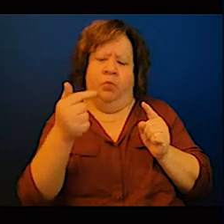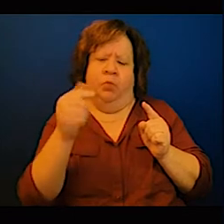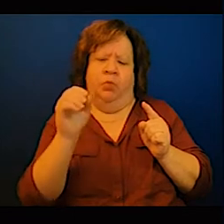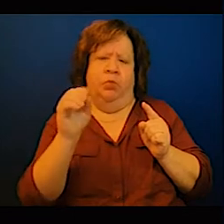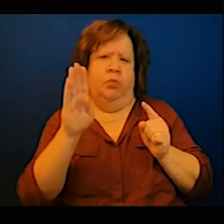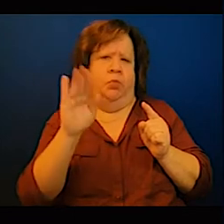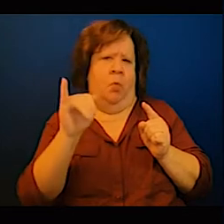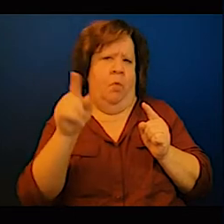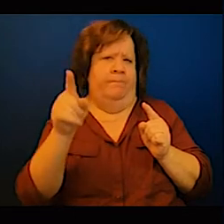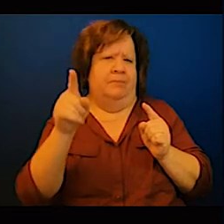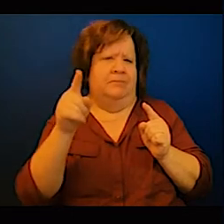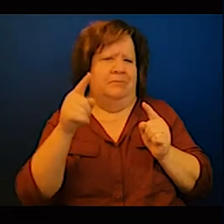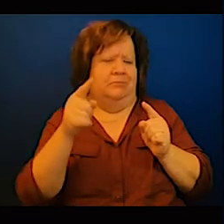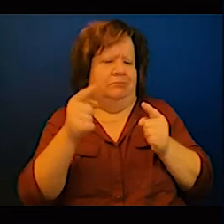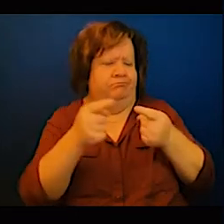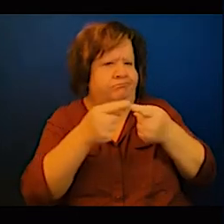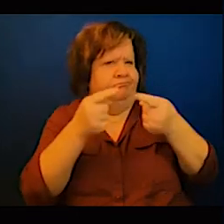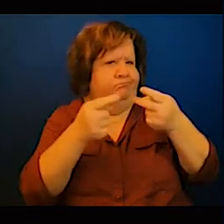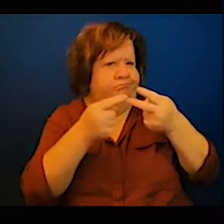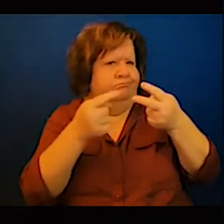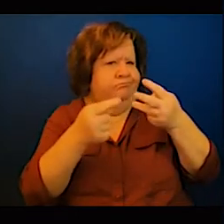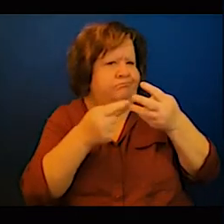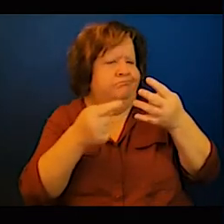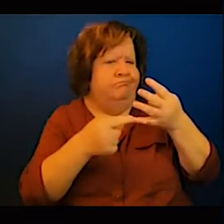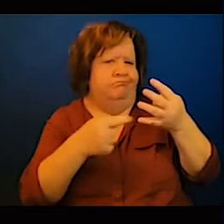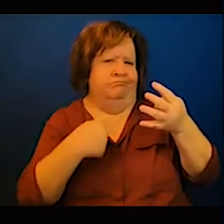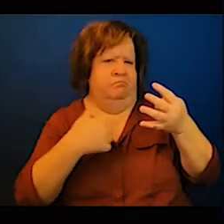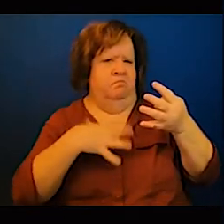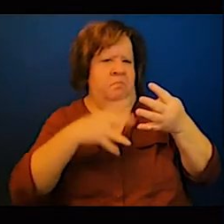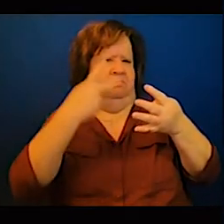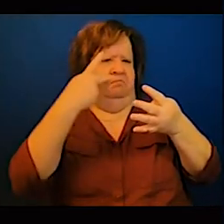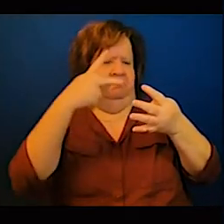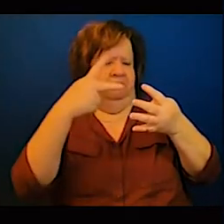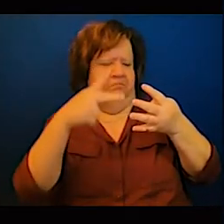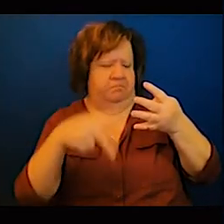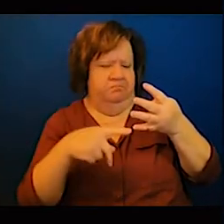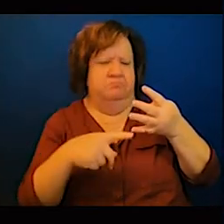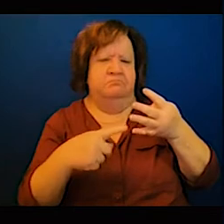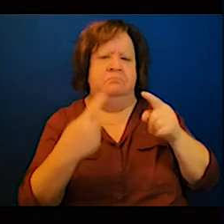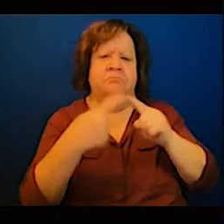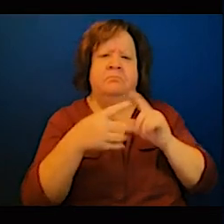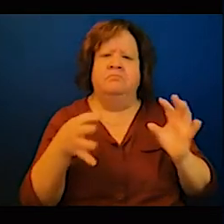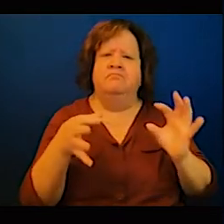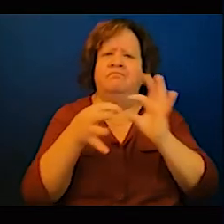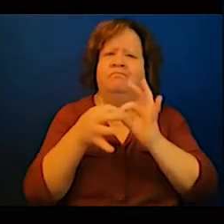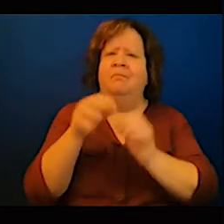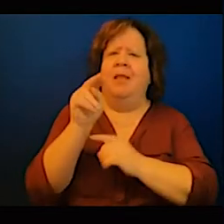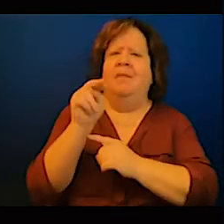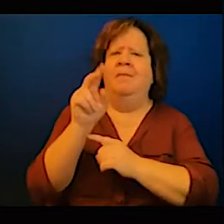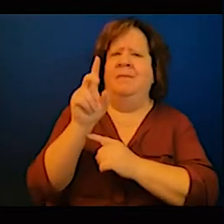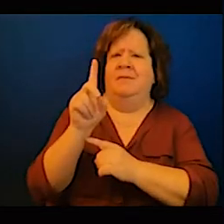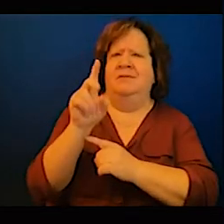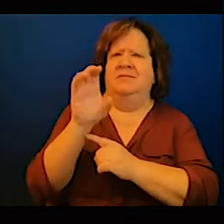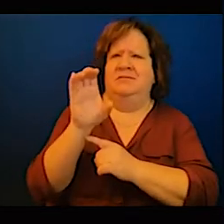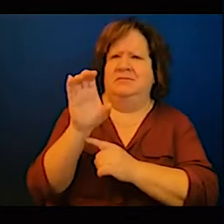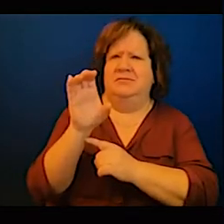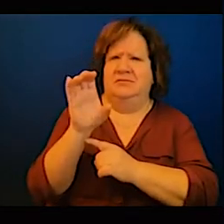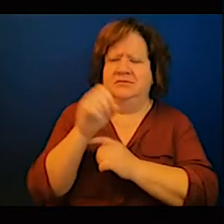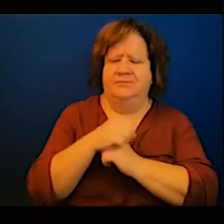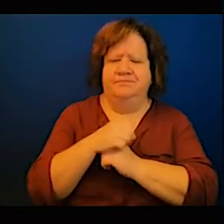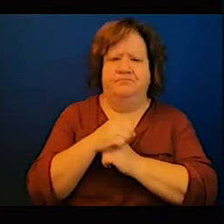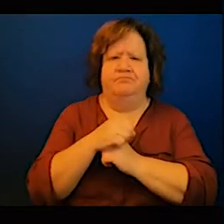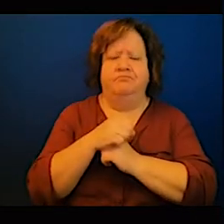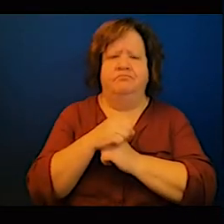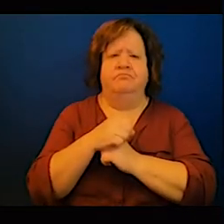question of awareness also that was raised by Anita and also discussion